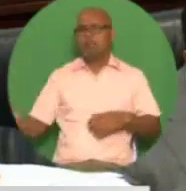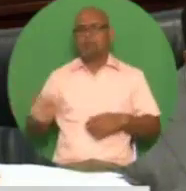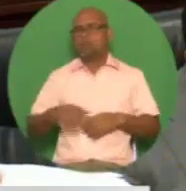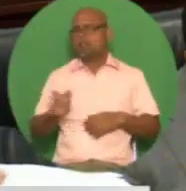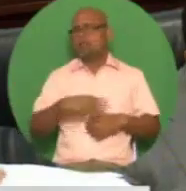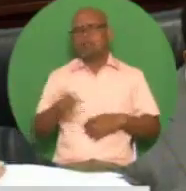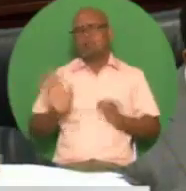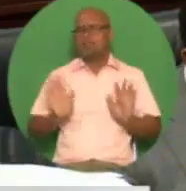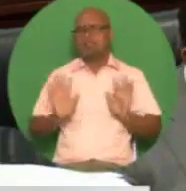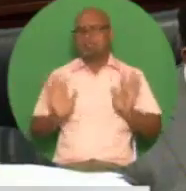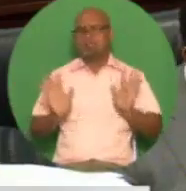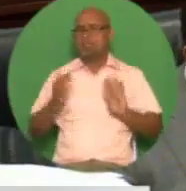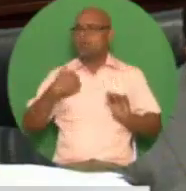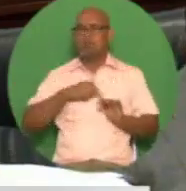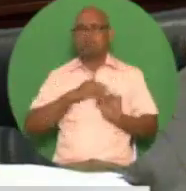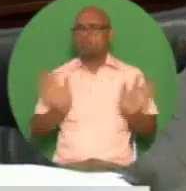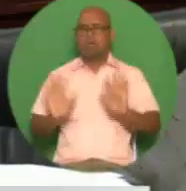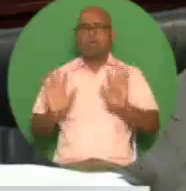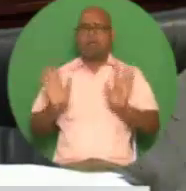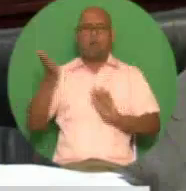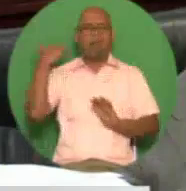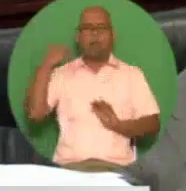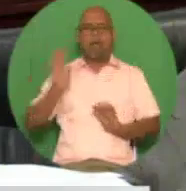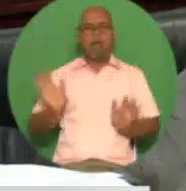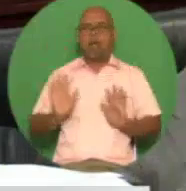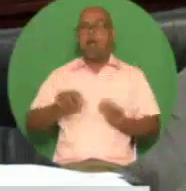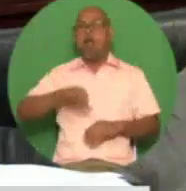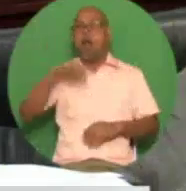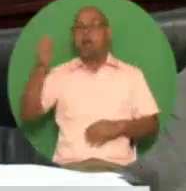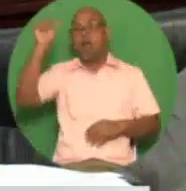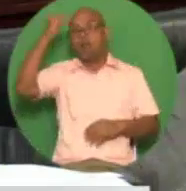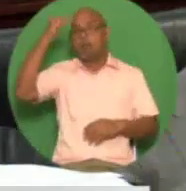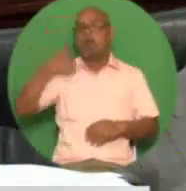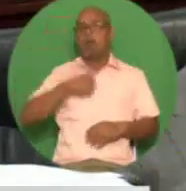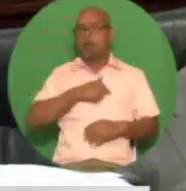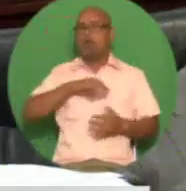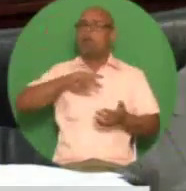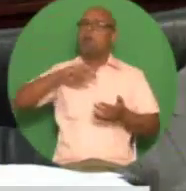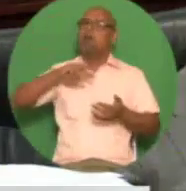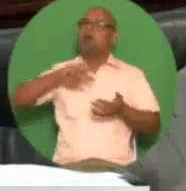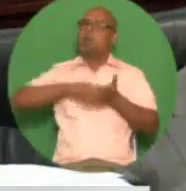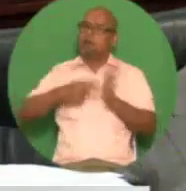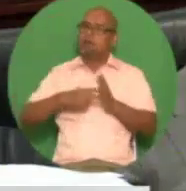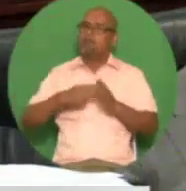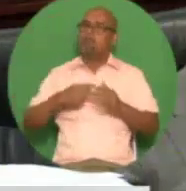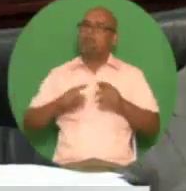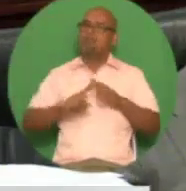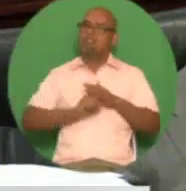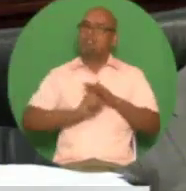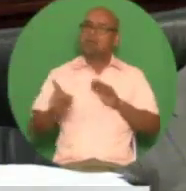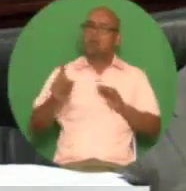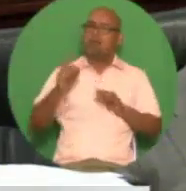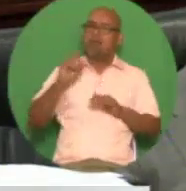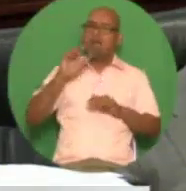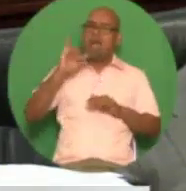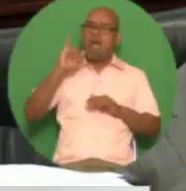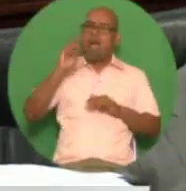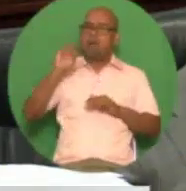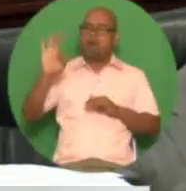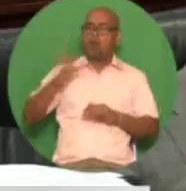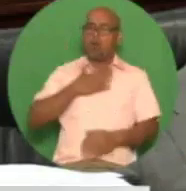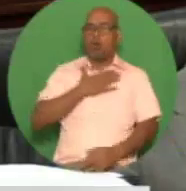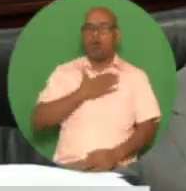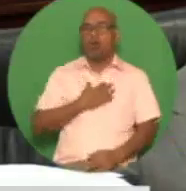spending of the past and thus madam speaker we avoided the imf trap that so many other caribbean countries have